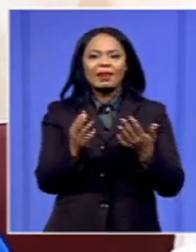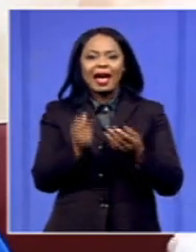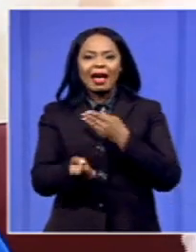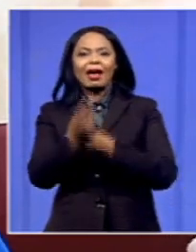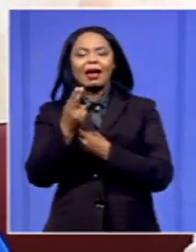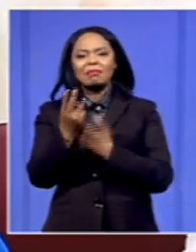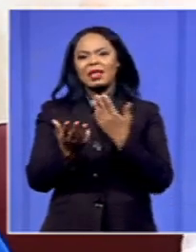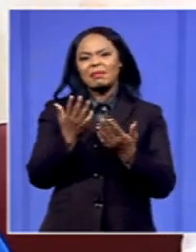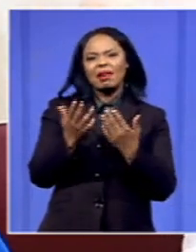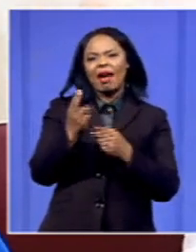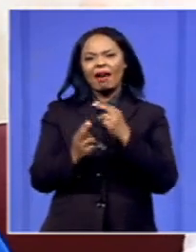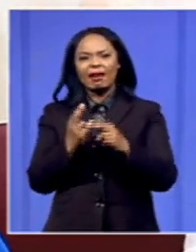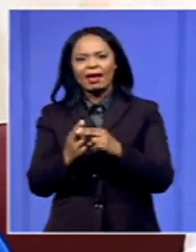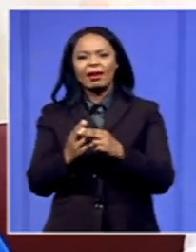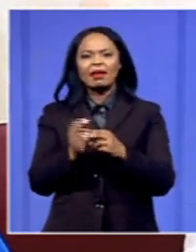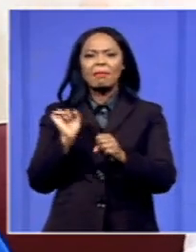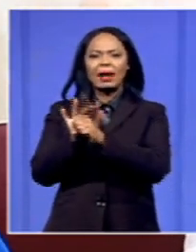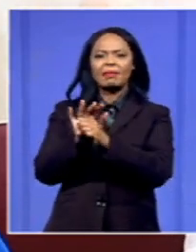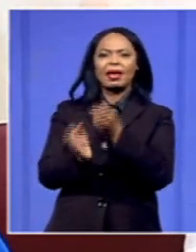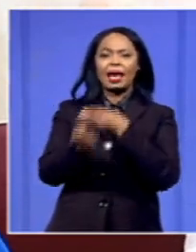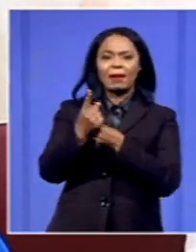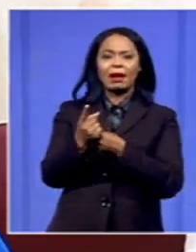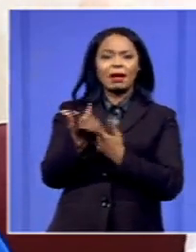pandemic.